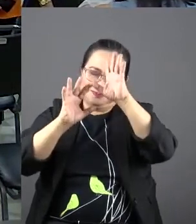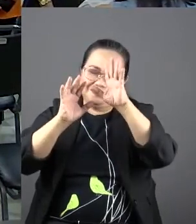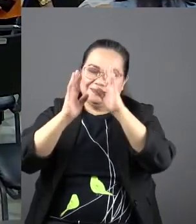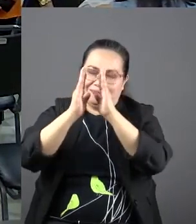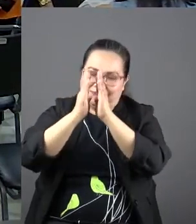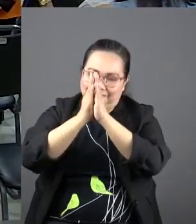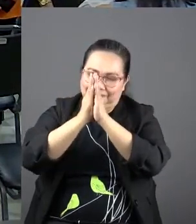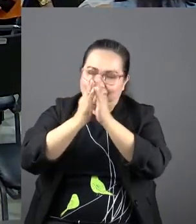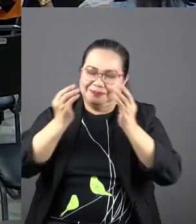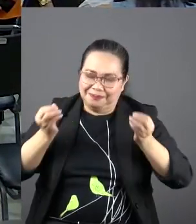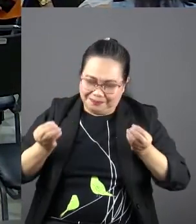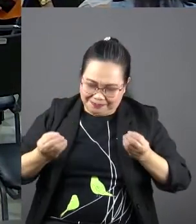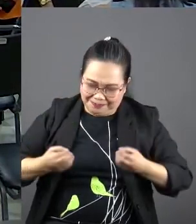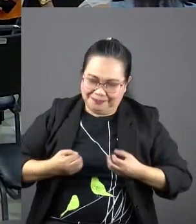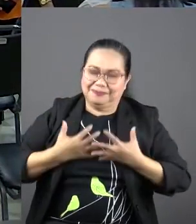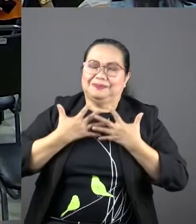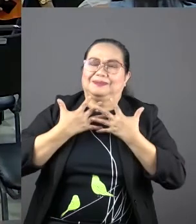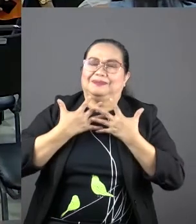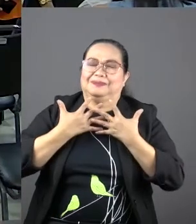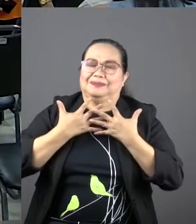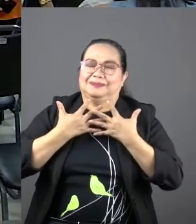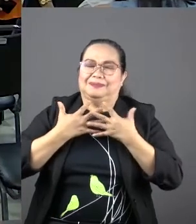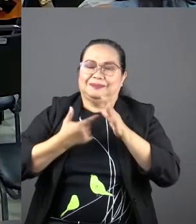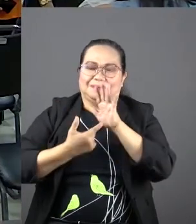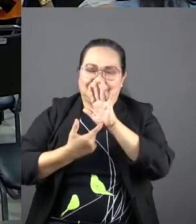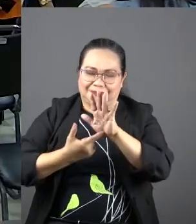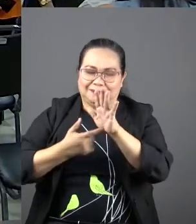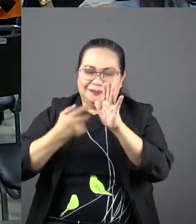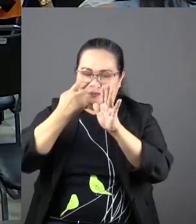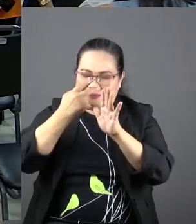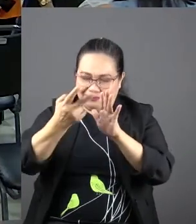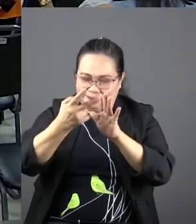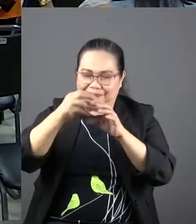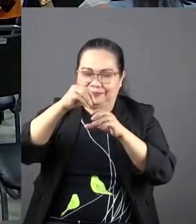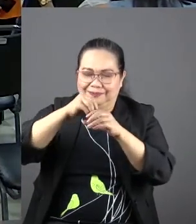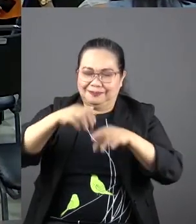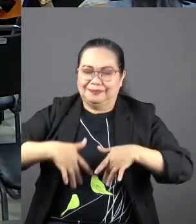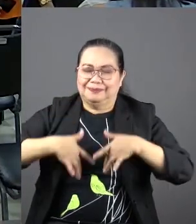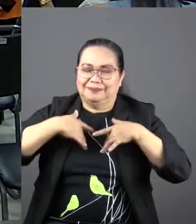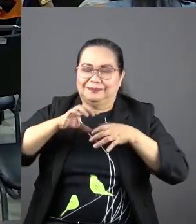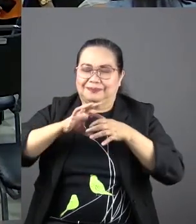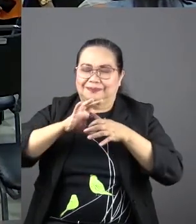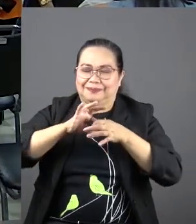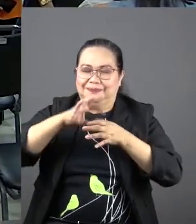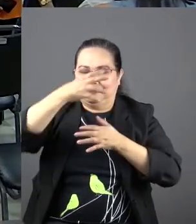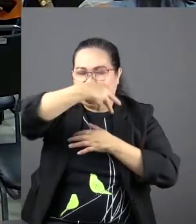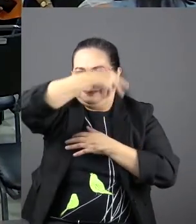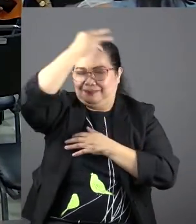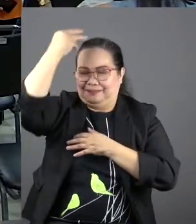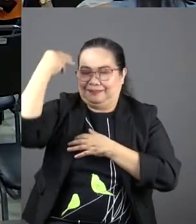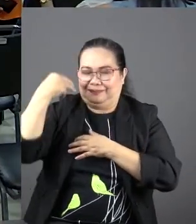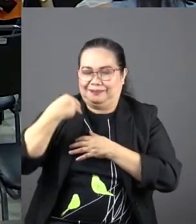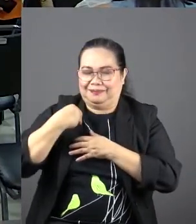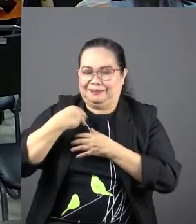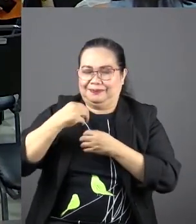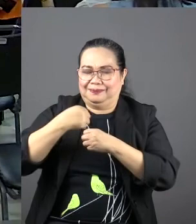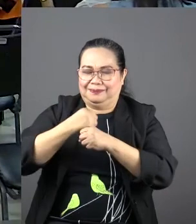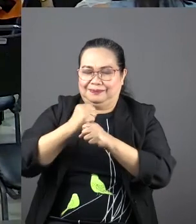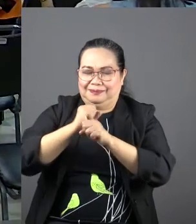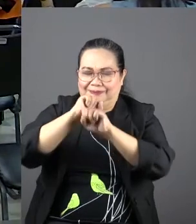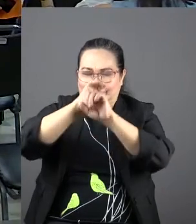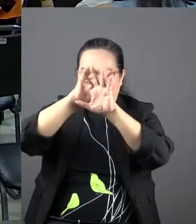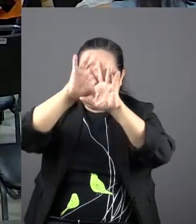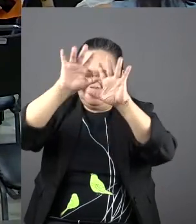inspire them by the example we've seen in the life of Mary. And may they keep their light shining, O